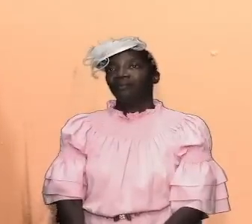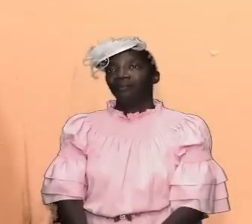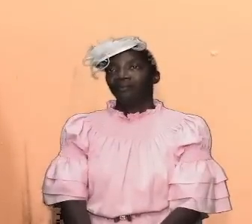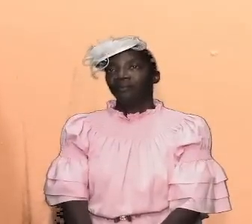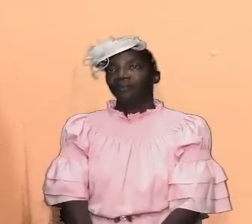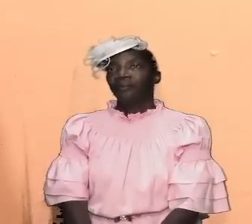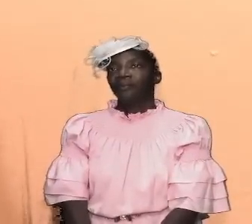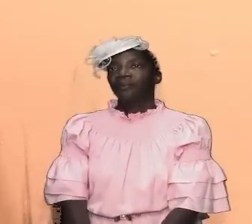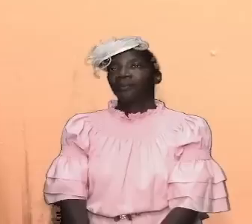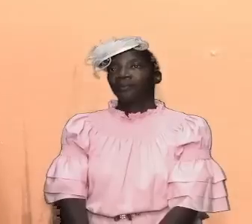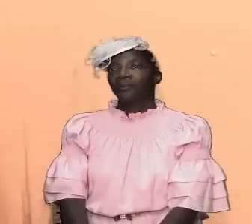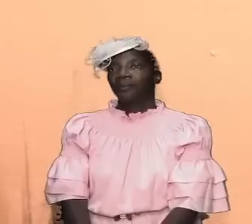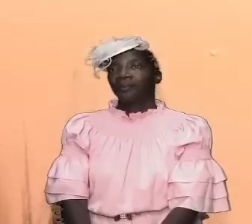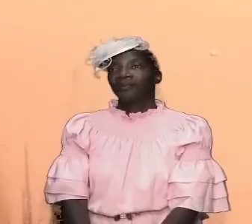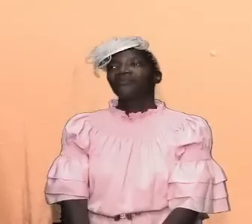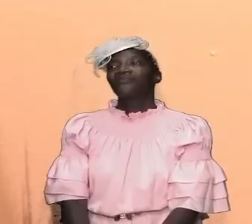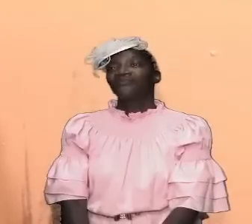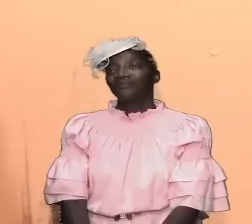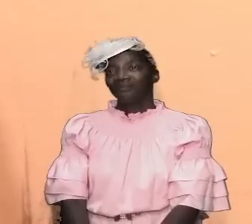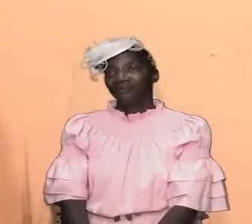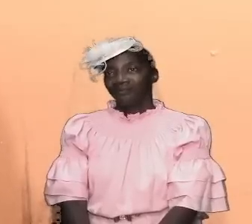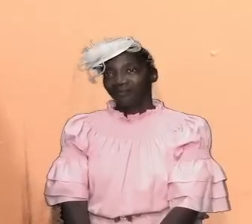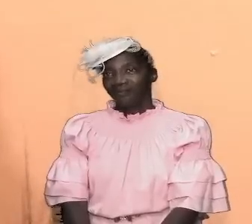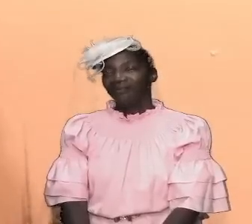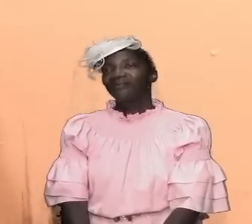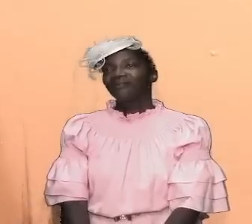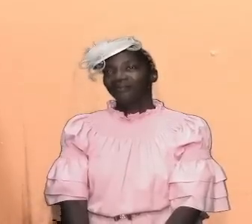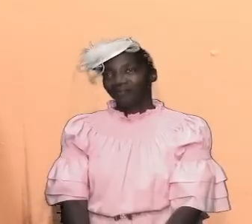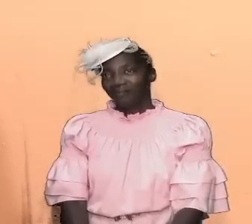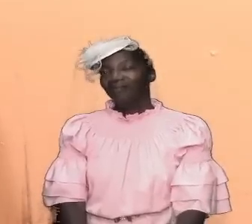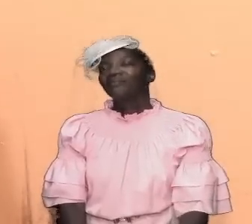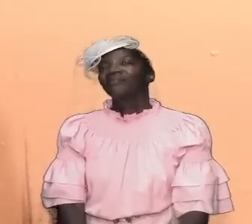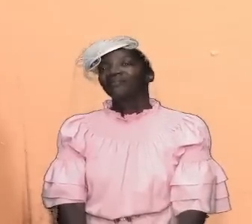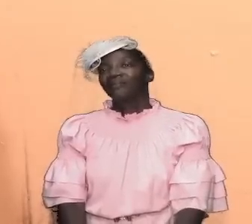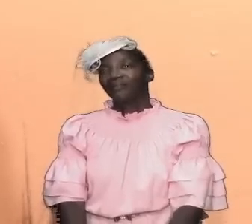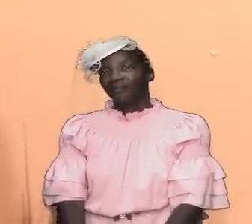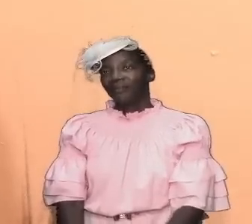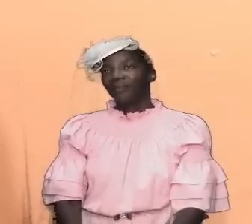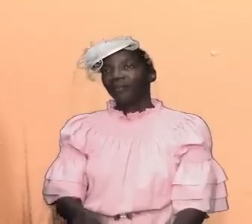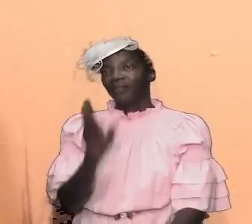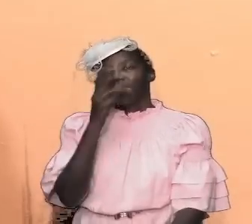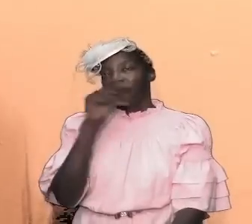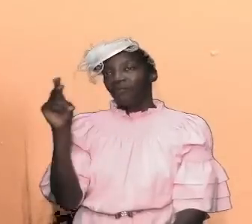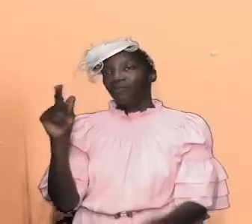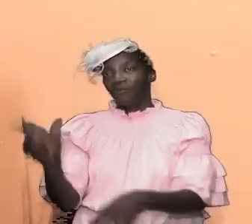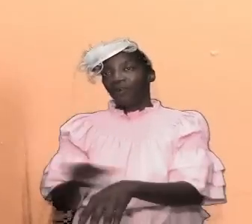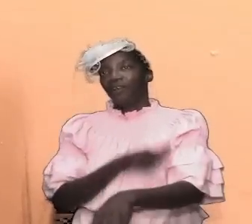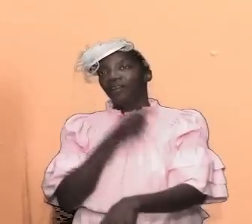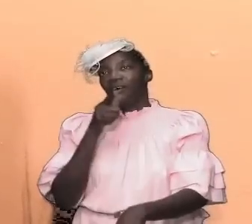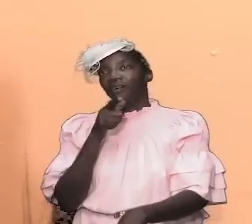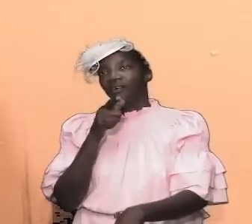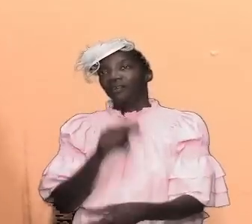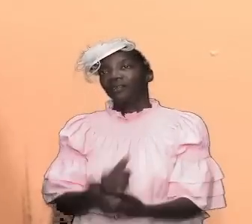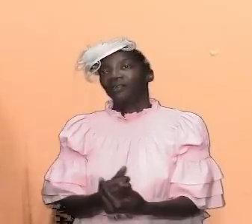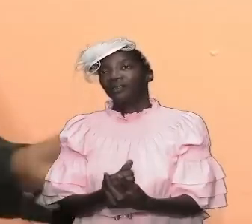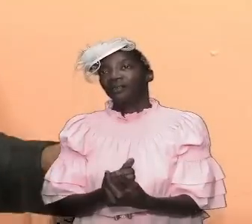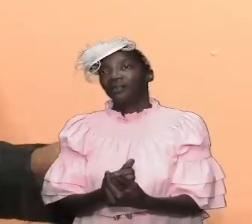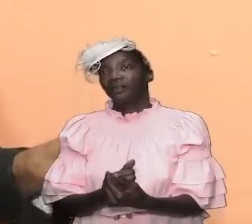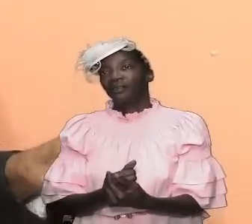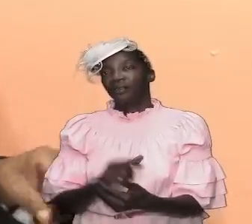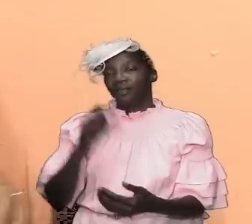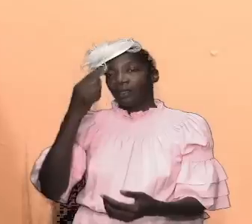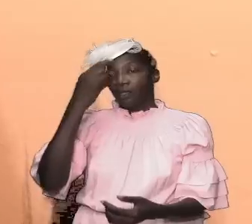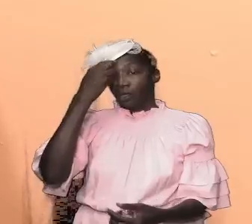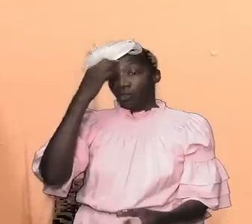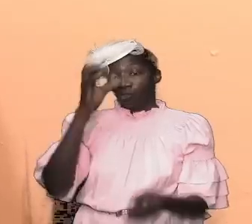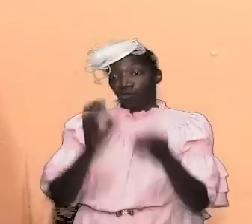now we pick up next week i'll stop and then i'll just make a quick comment before long judgment came